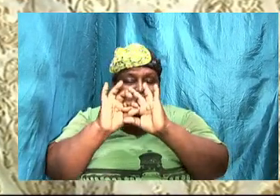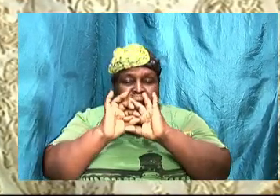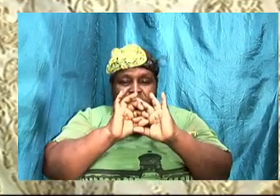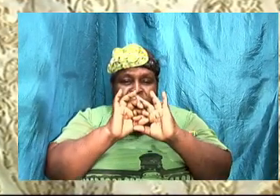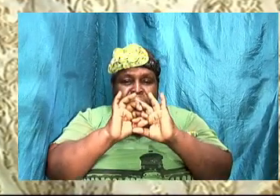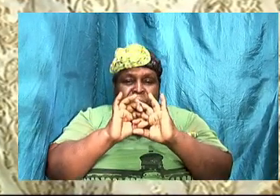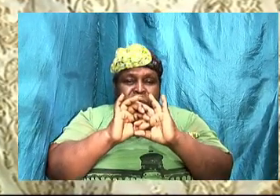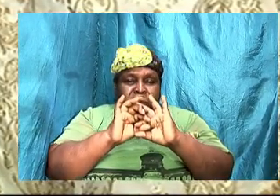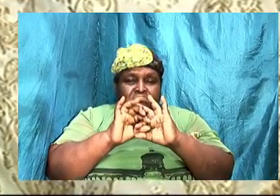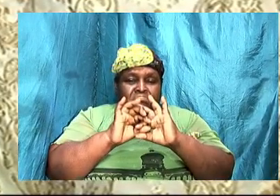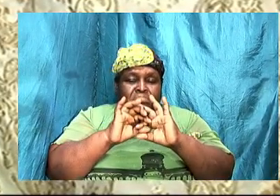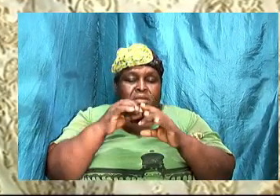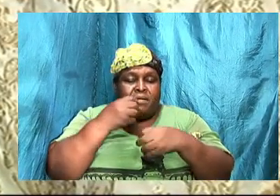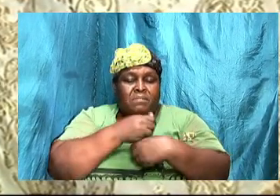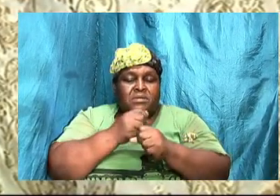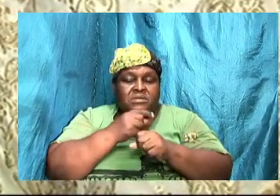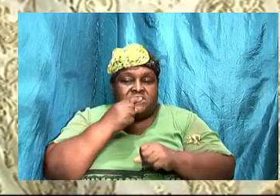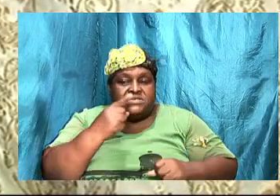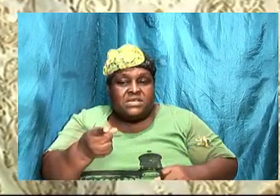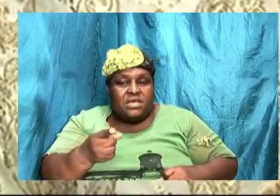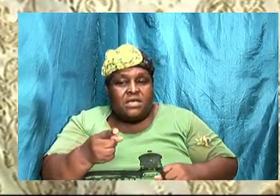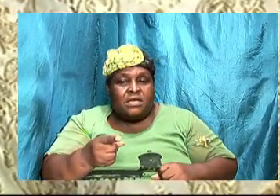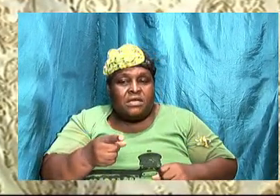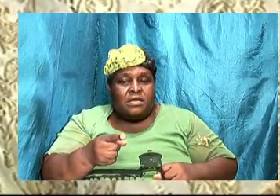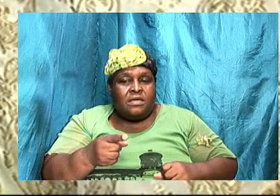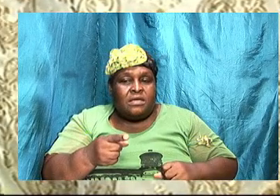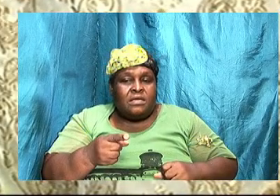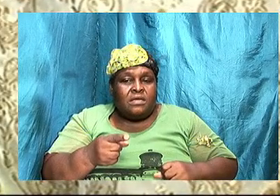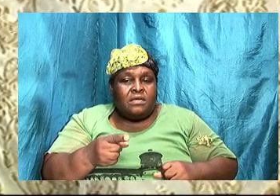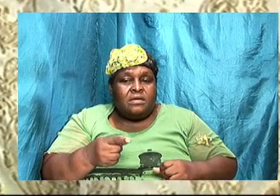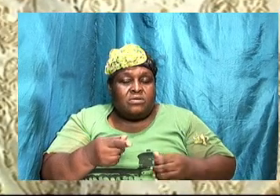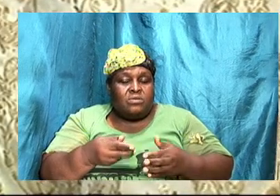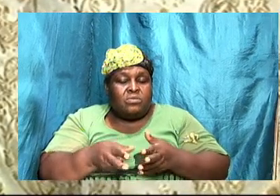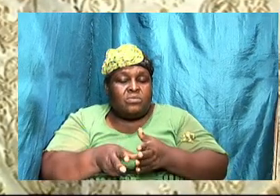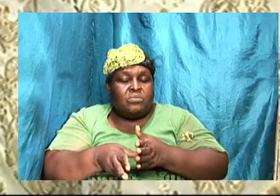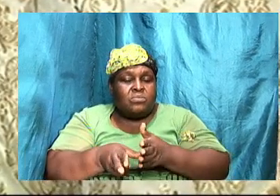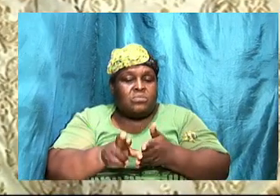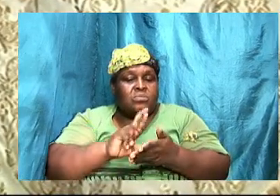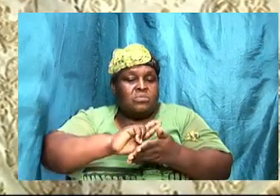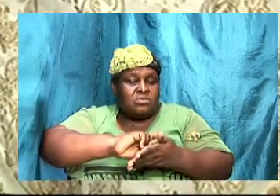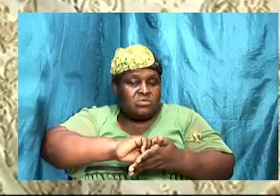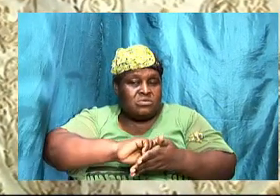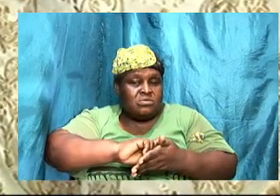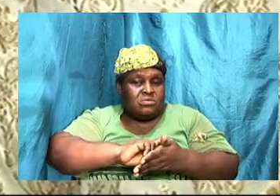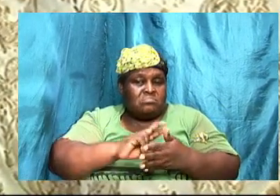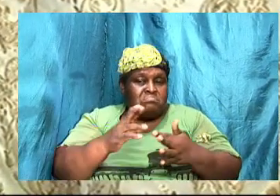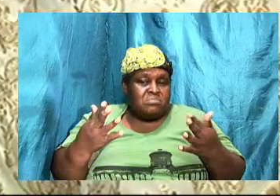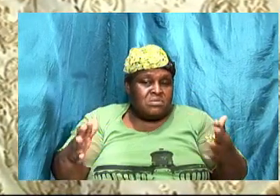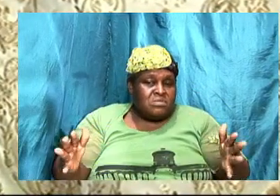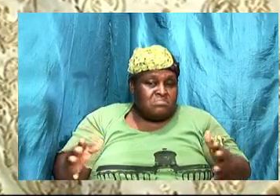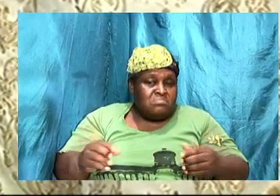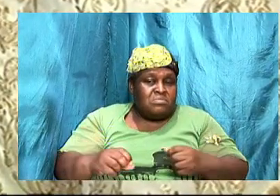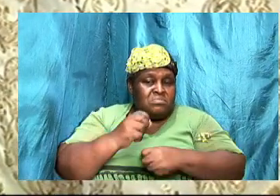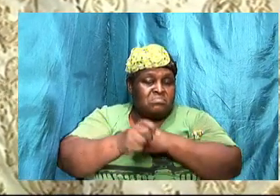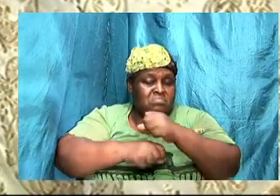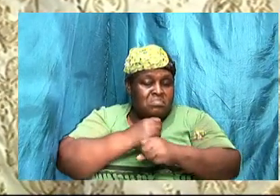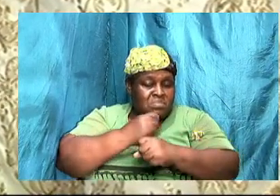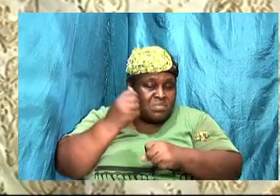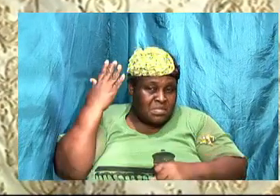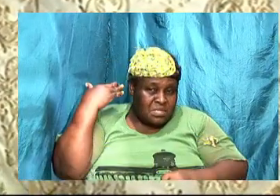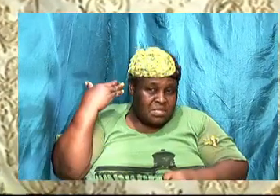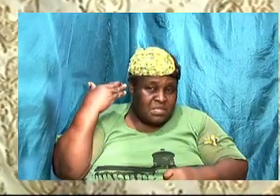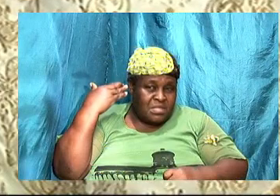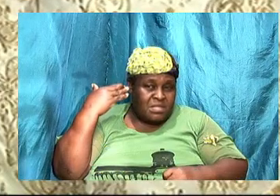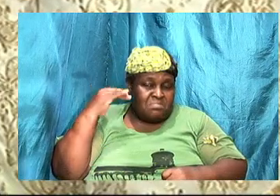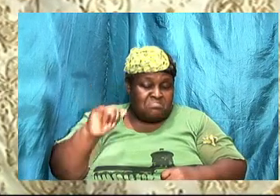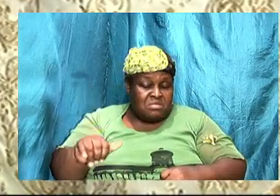mention of a research that was done some years ago by Yatango.com, and you know, it was said